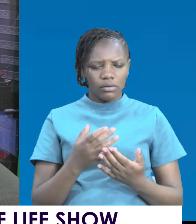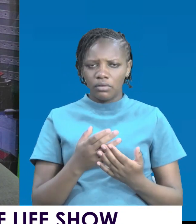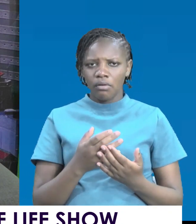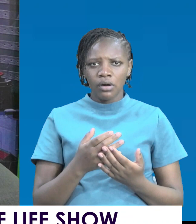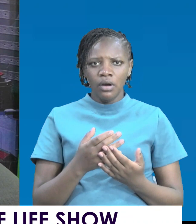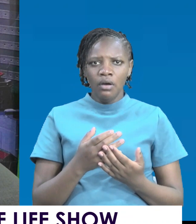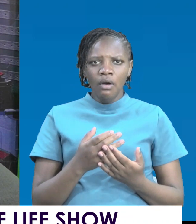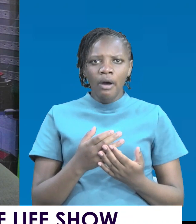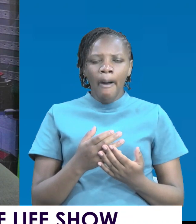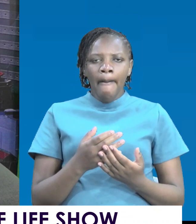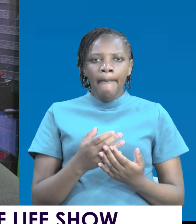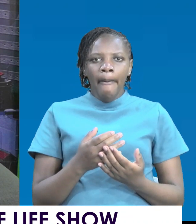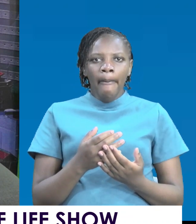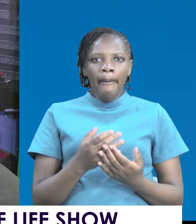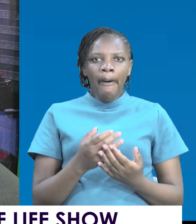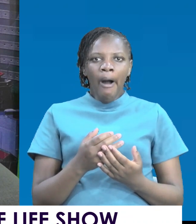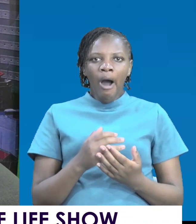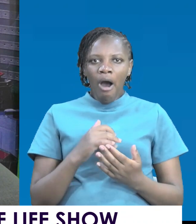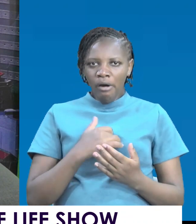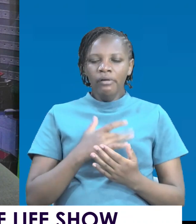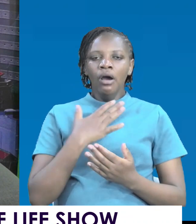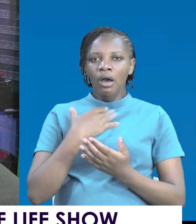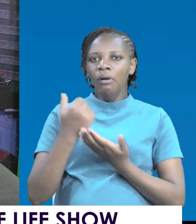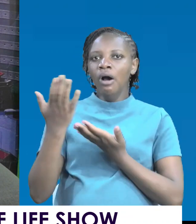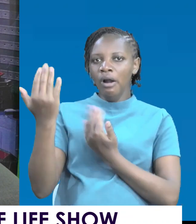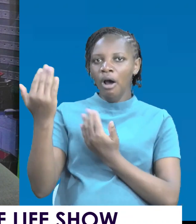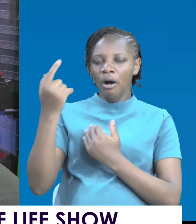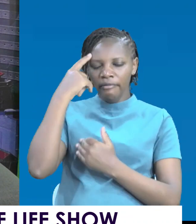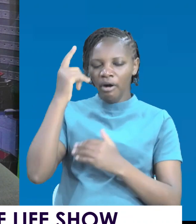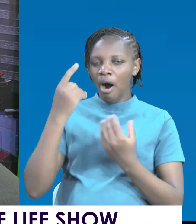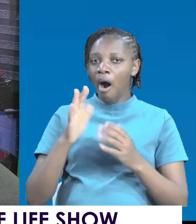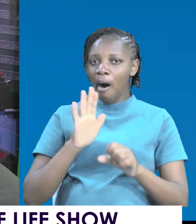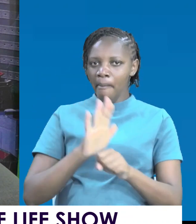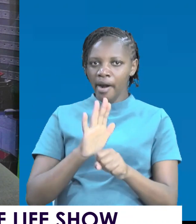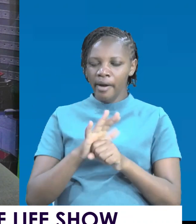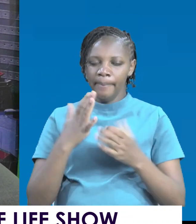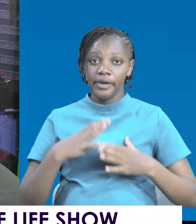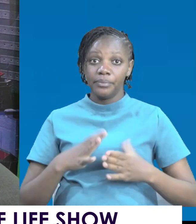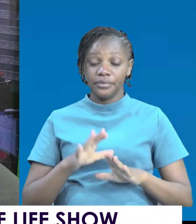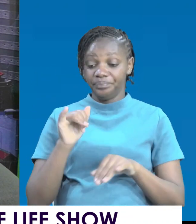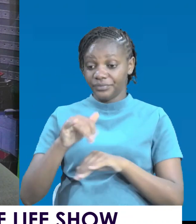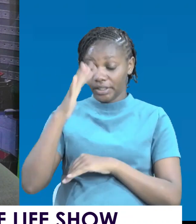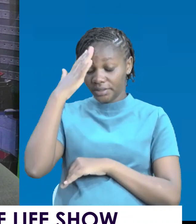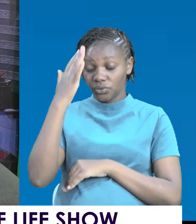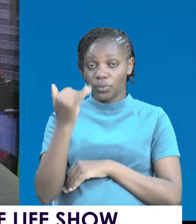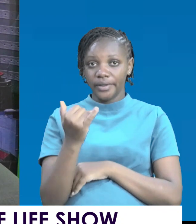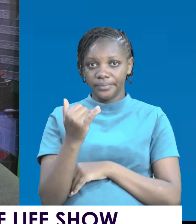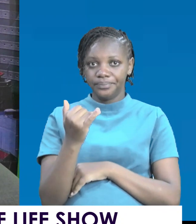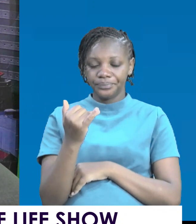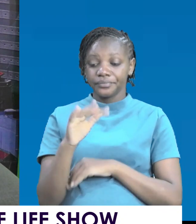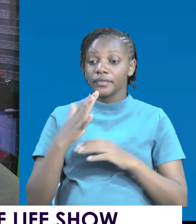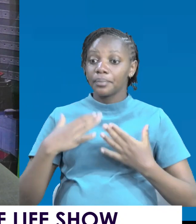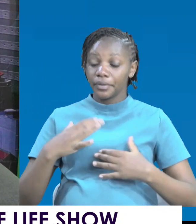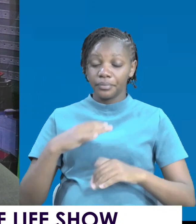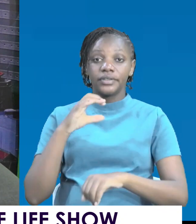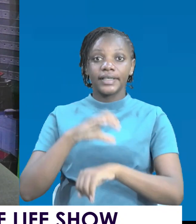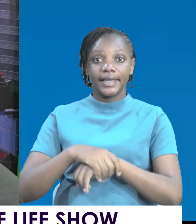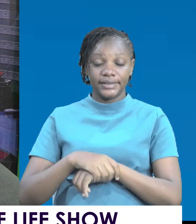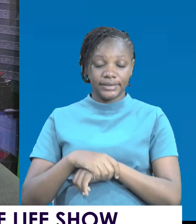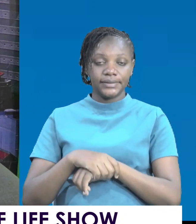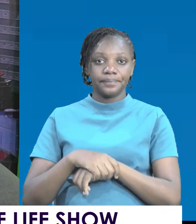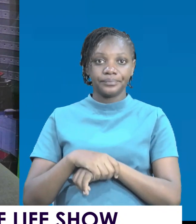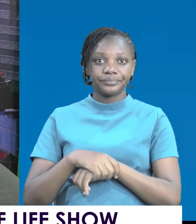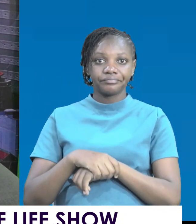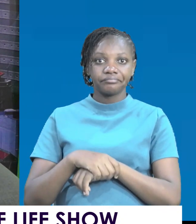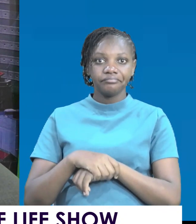many. You are the object of hope for many. People look at you and that is where they gain tips of growth.